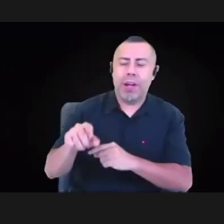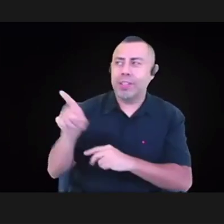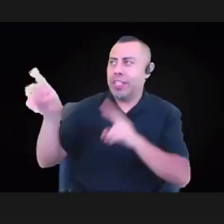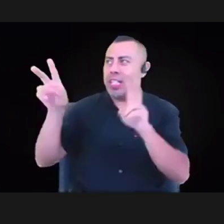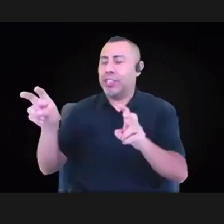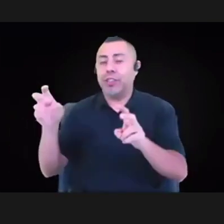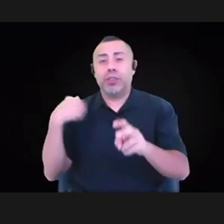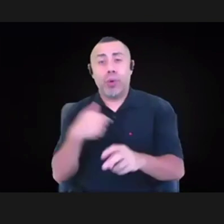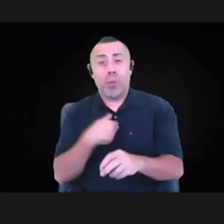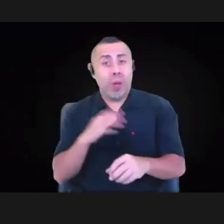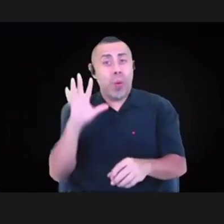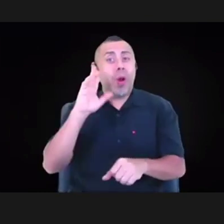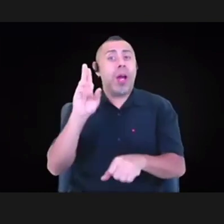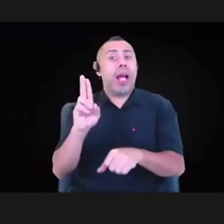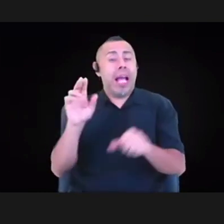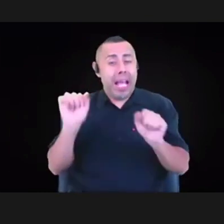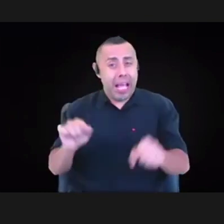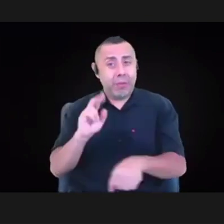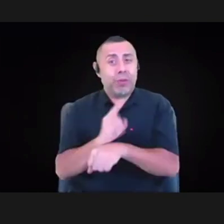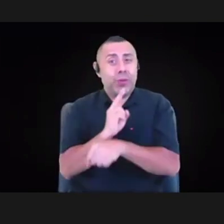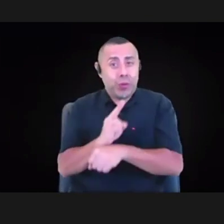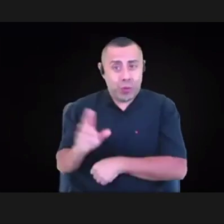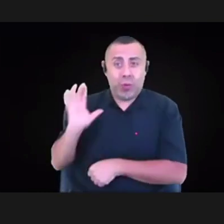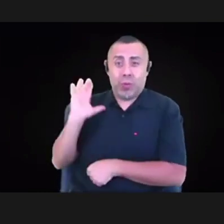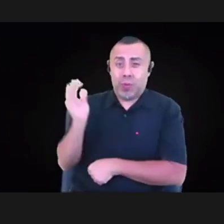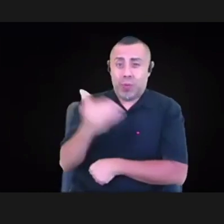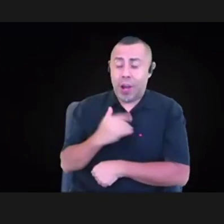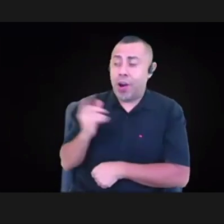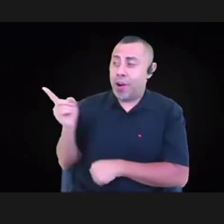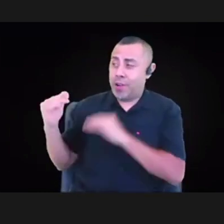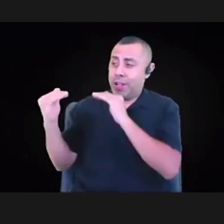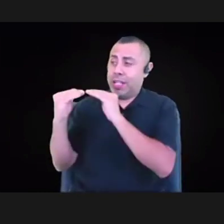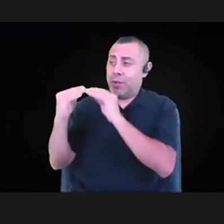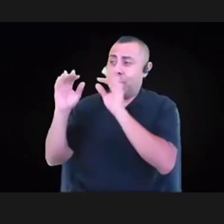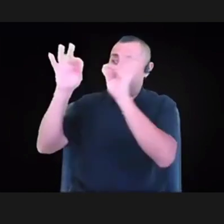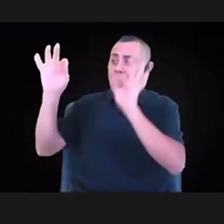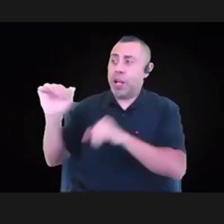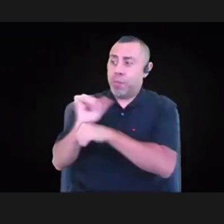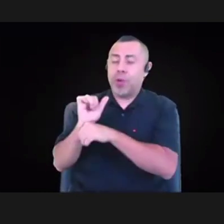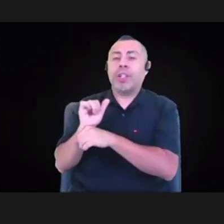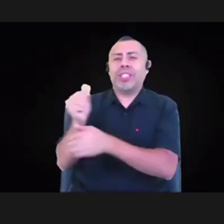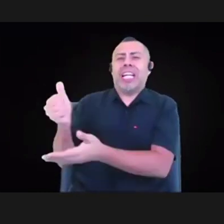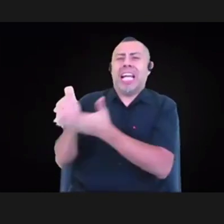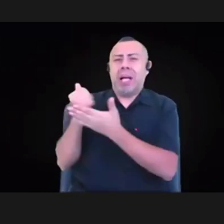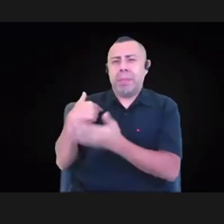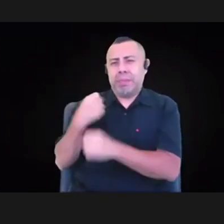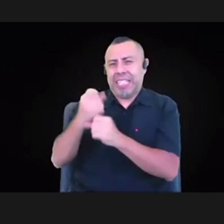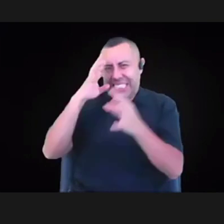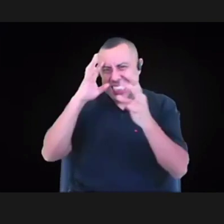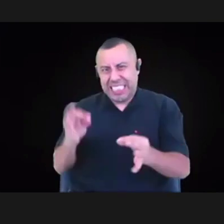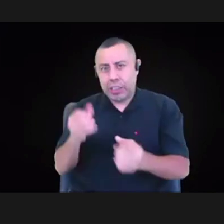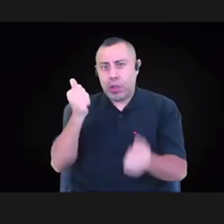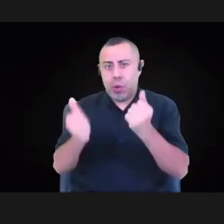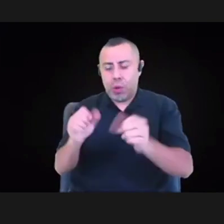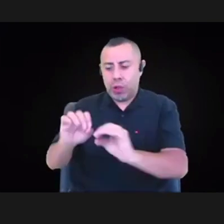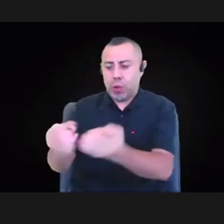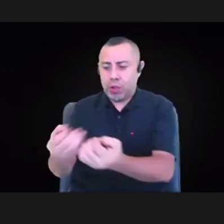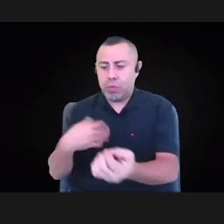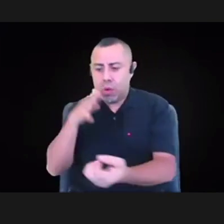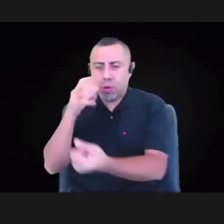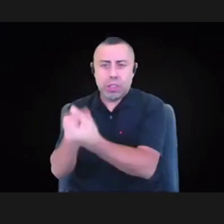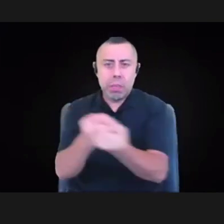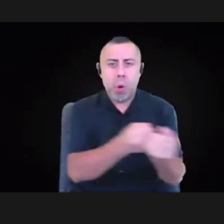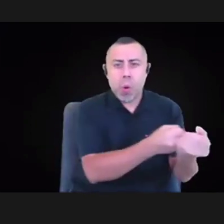about the organizations that we were going to support in that way. And also with the number of pooled funds that have been